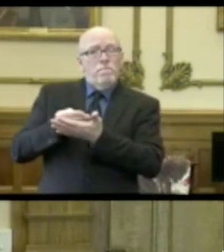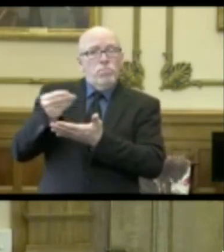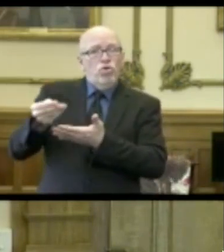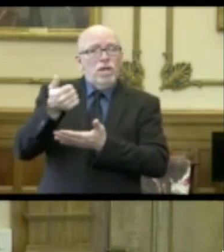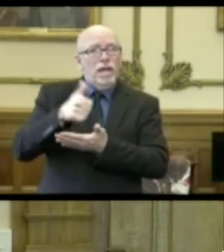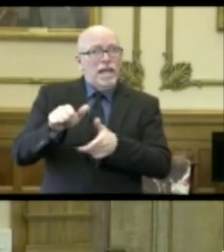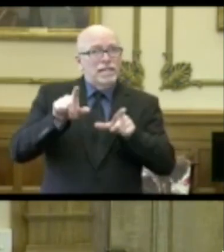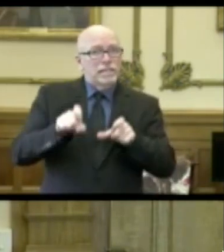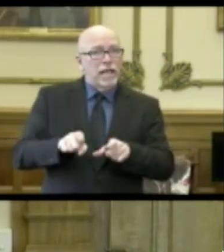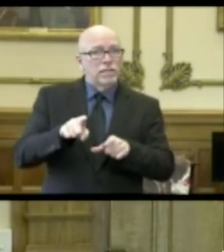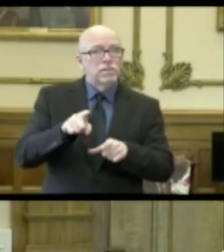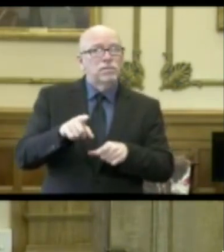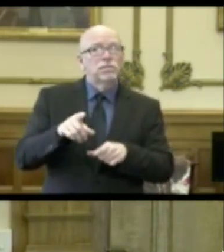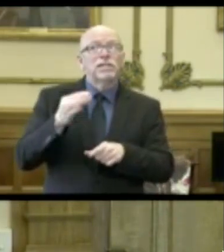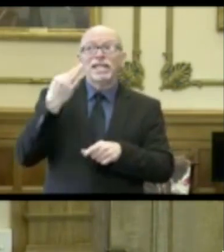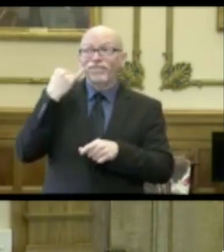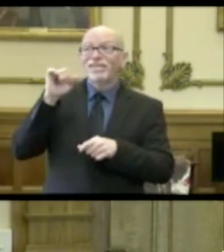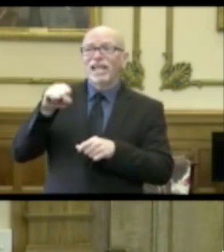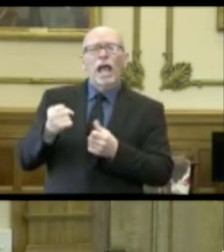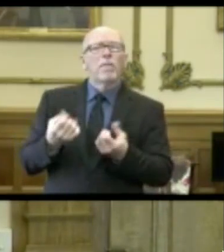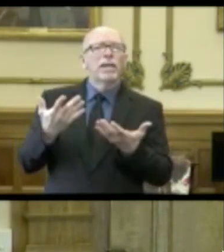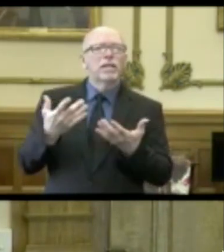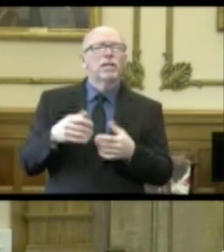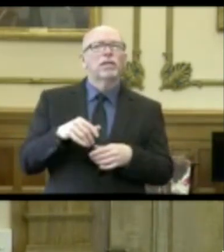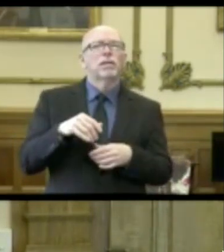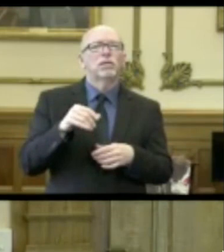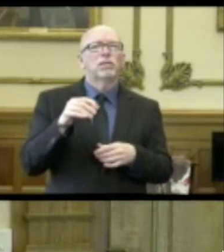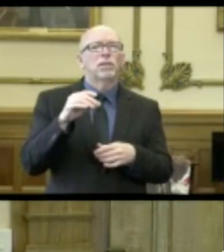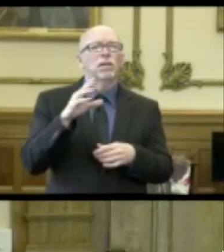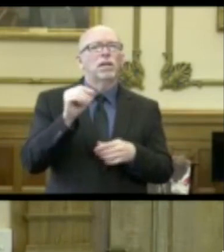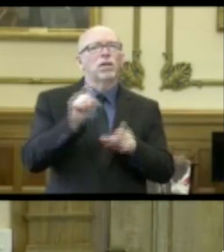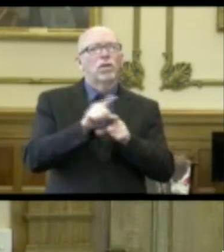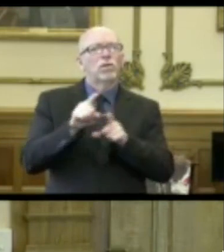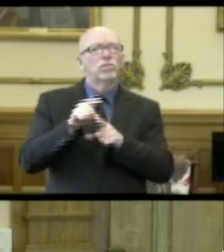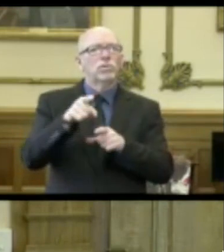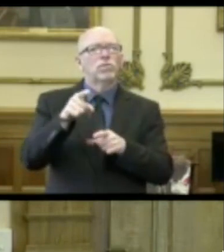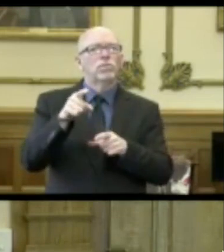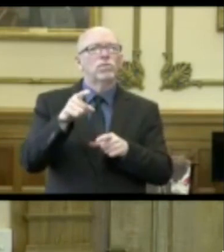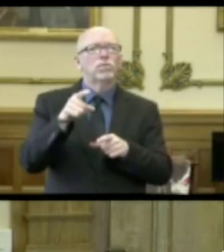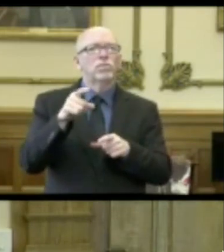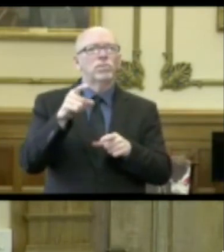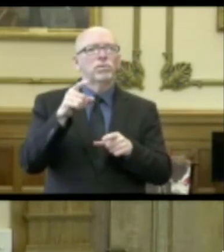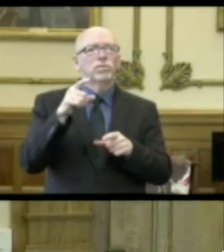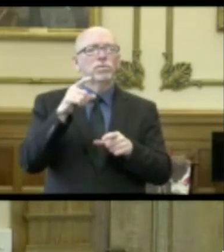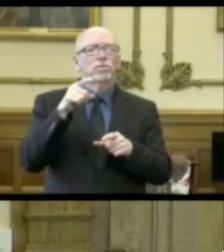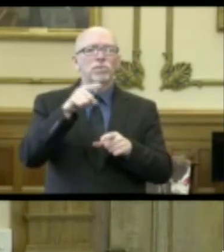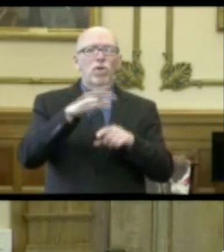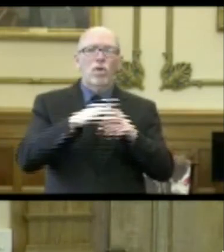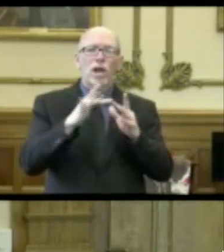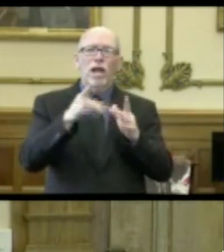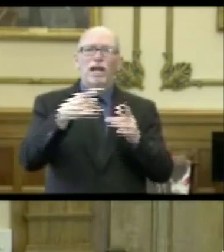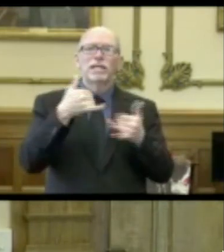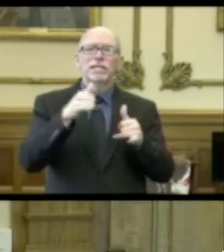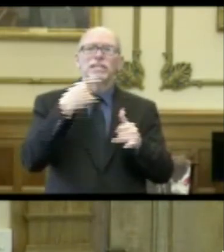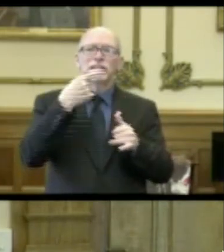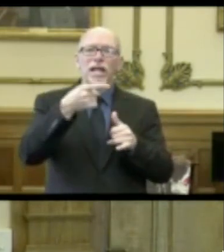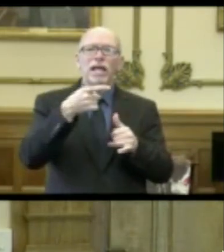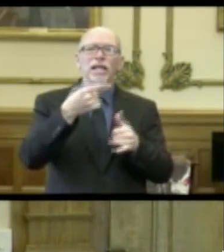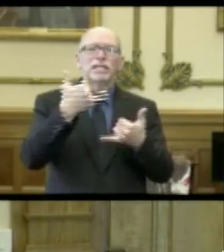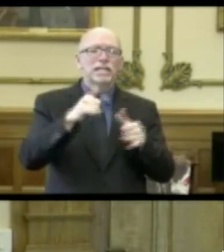tests? And if so, how many? And then also your guidance online still says to only test